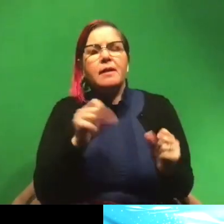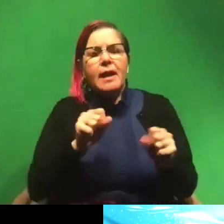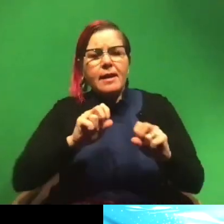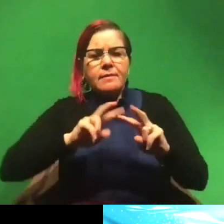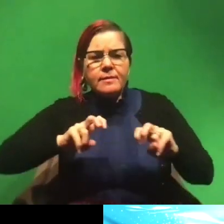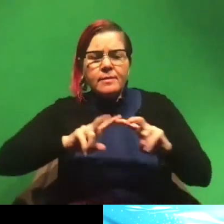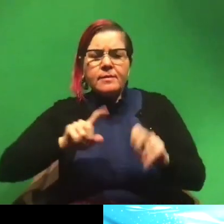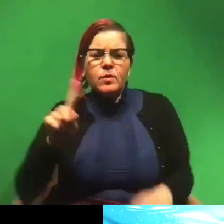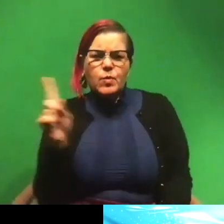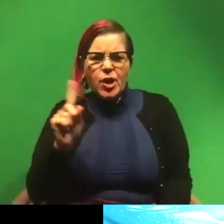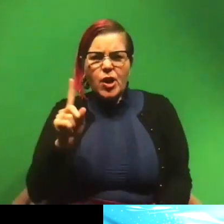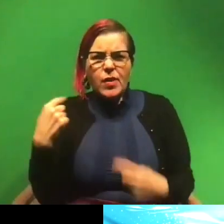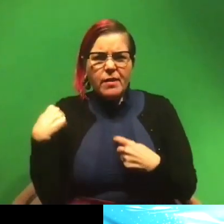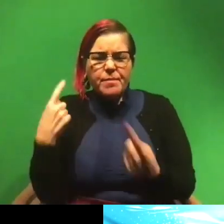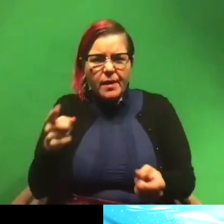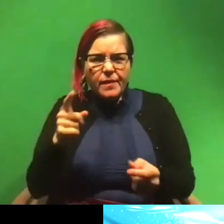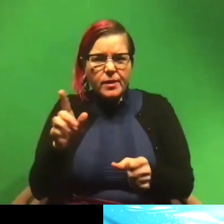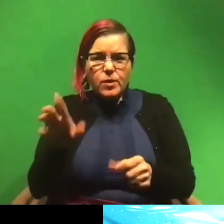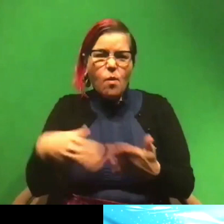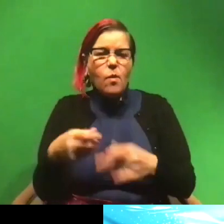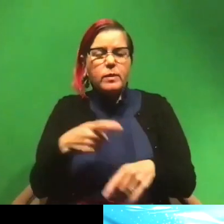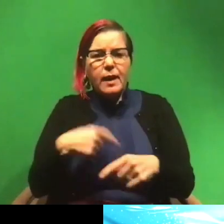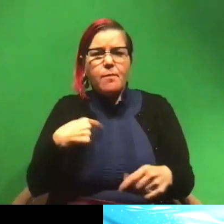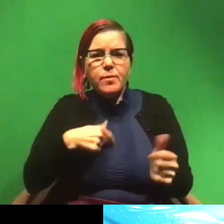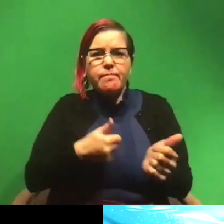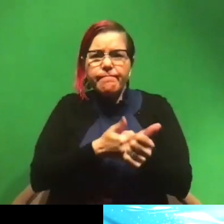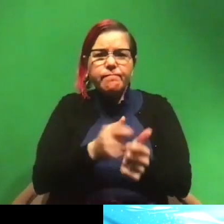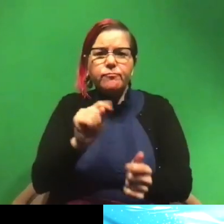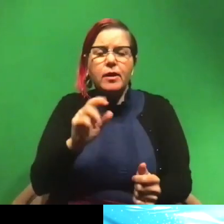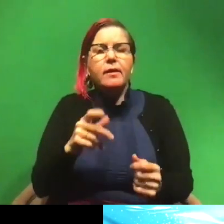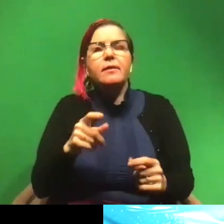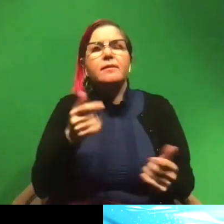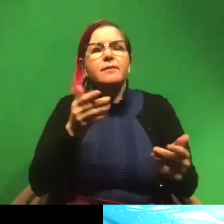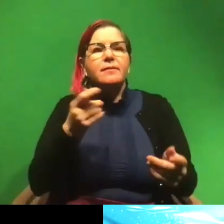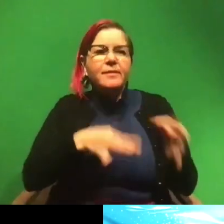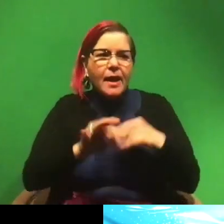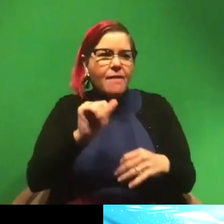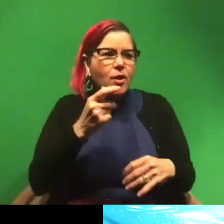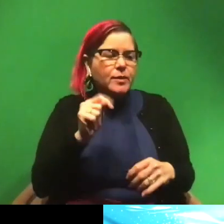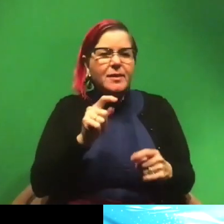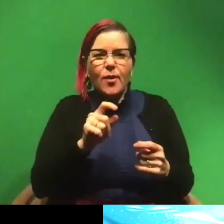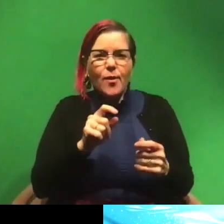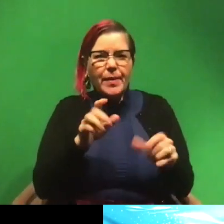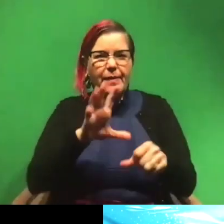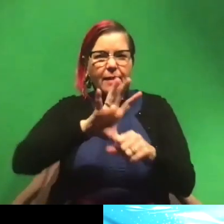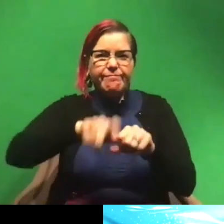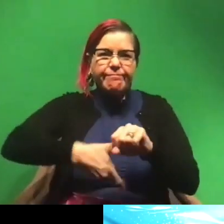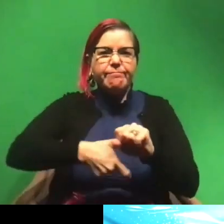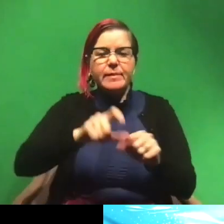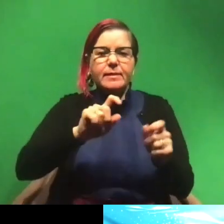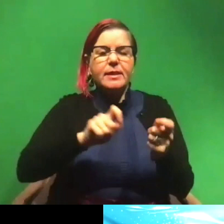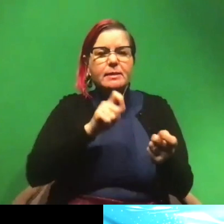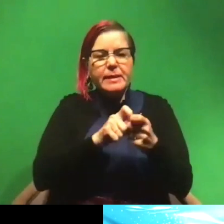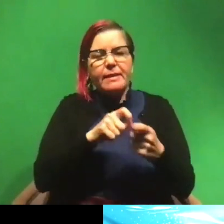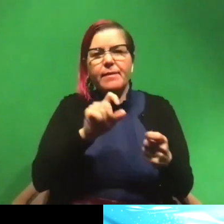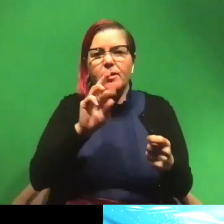where they were the entire time that we were tracking them versus the acoustic, where we only know where they are when they're by one of